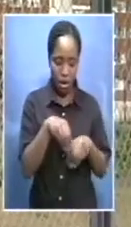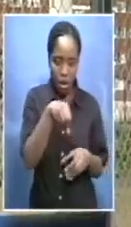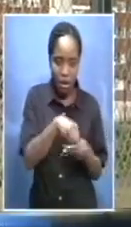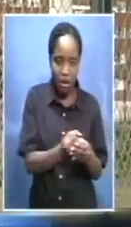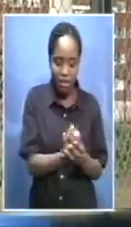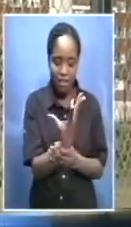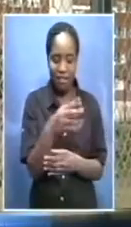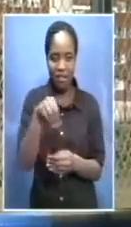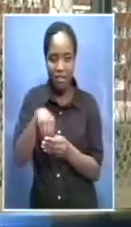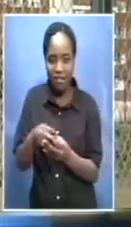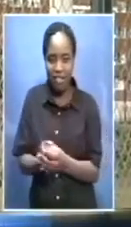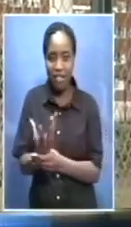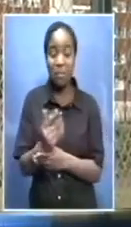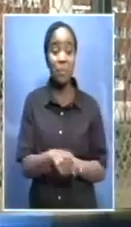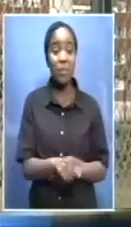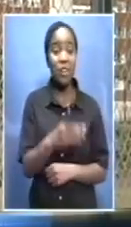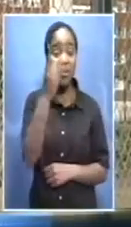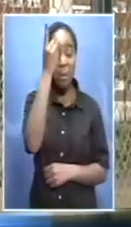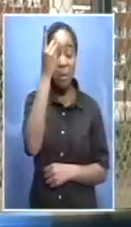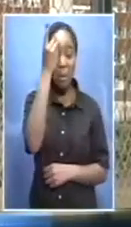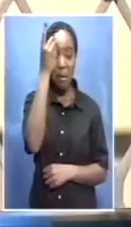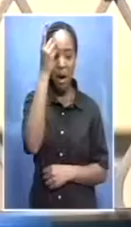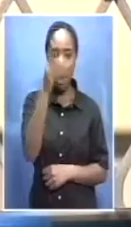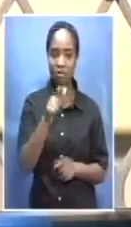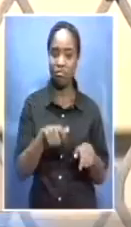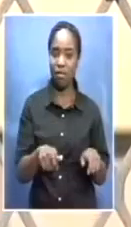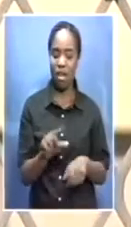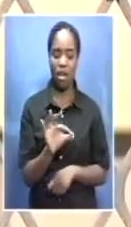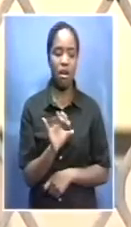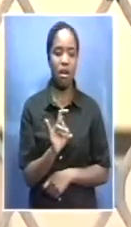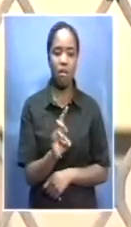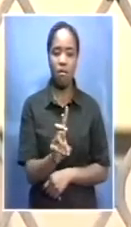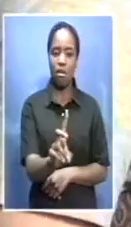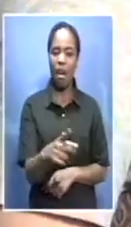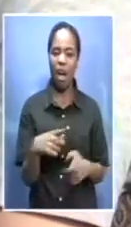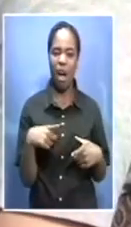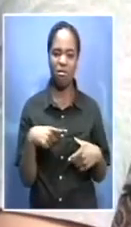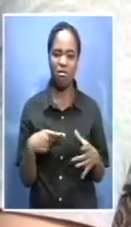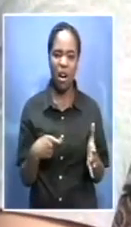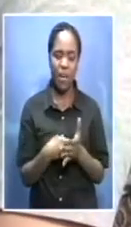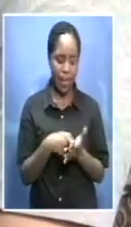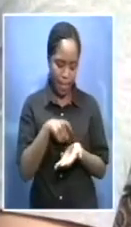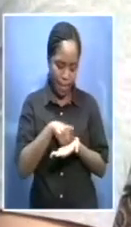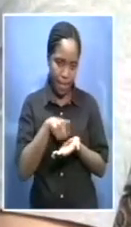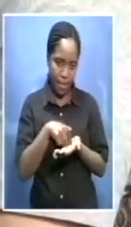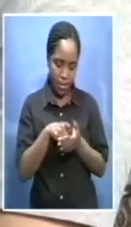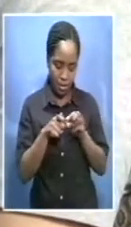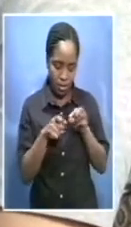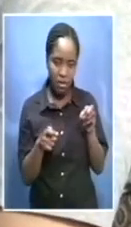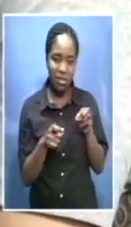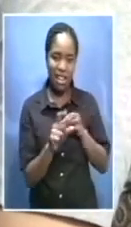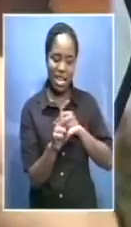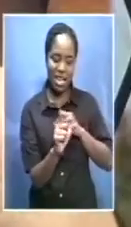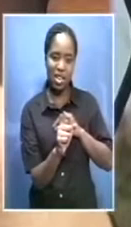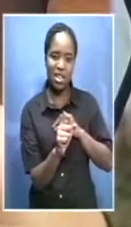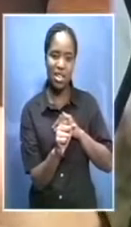Durban residents admiration for Madiba is literally under lock and keep every day residents buy a padlock write down their message to Nelson Mandela